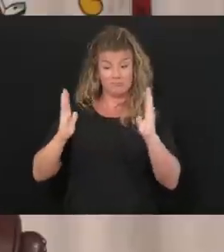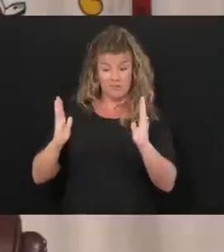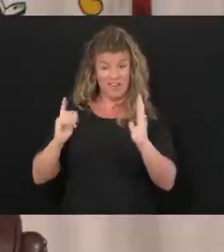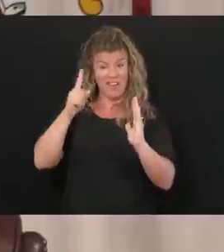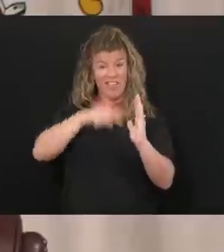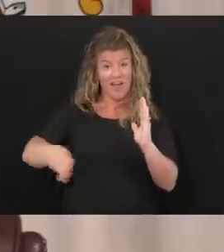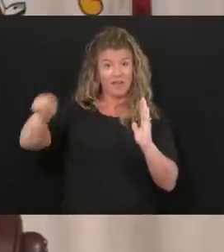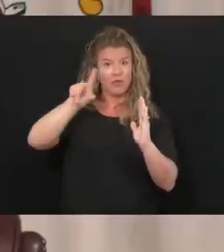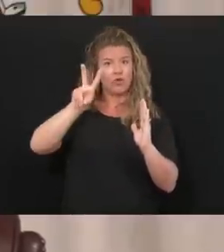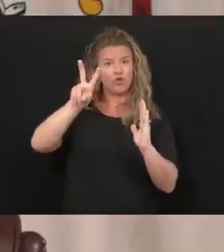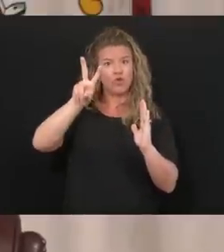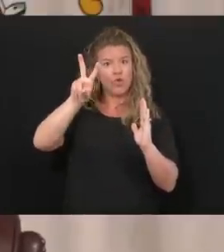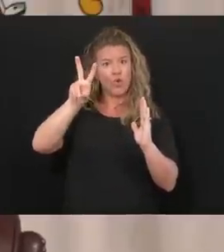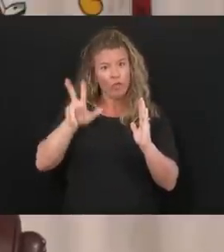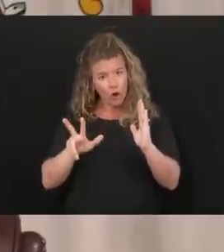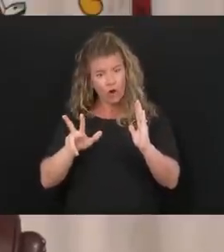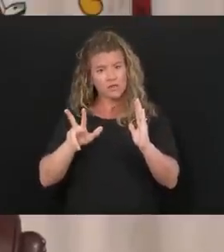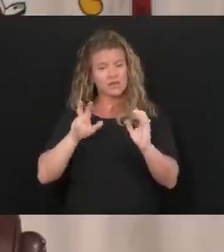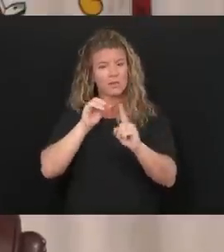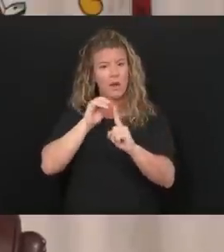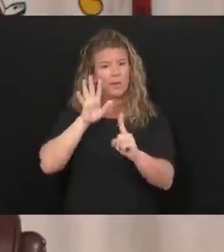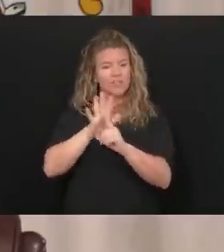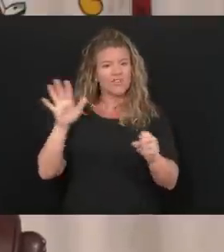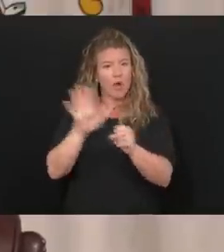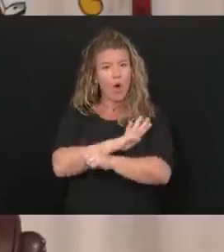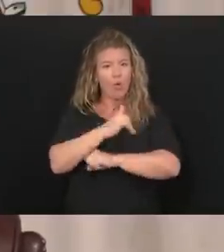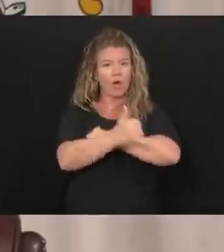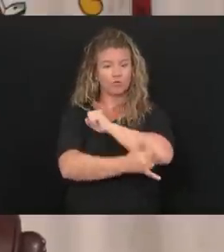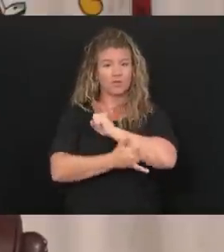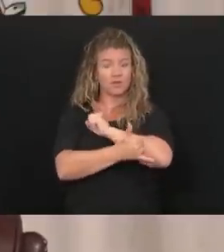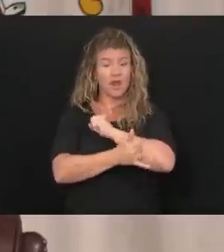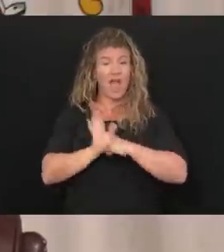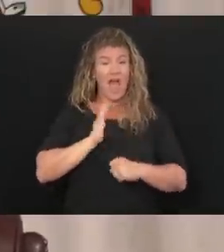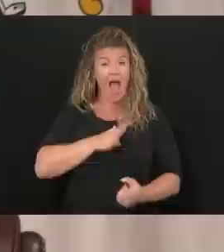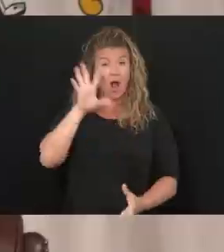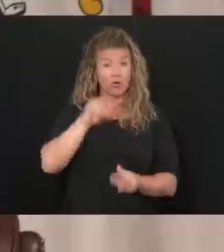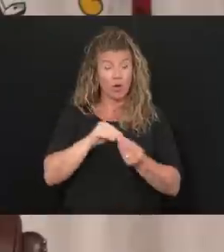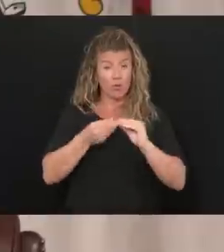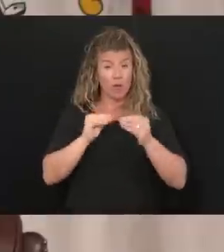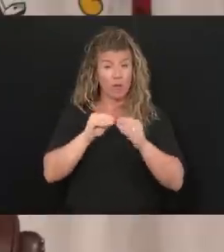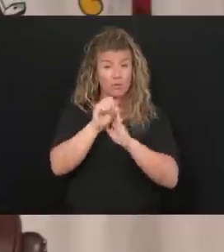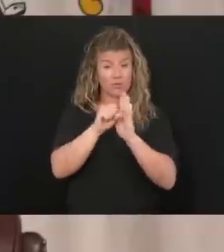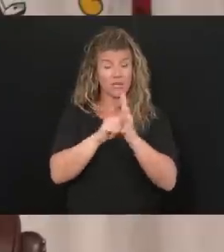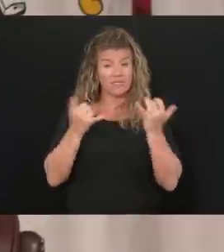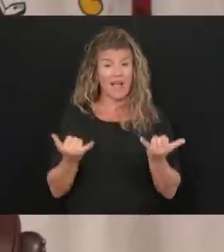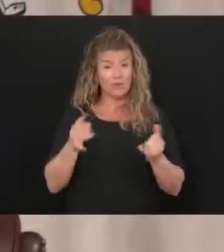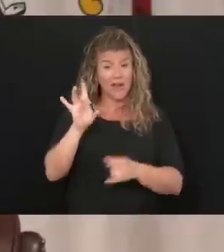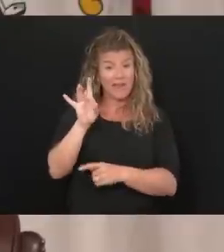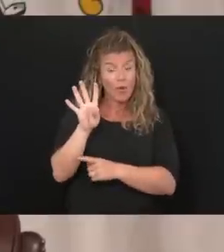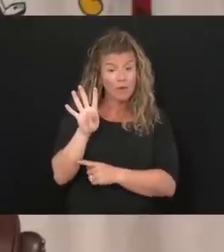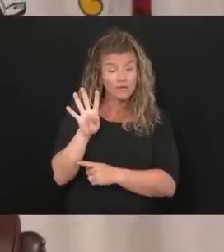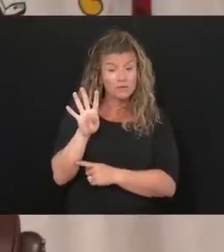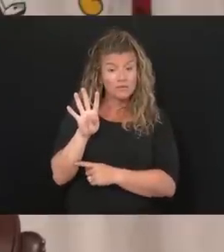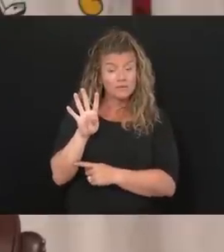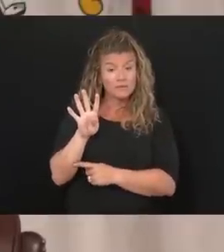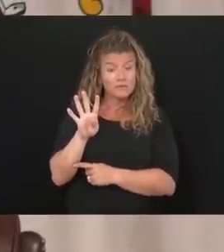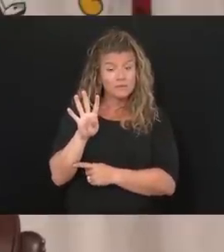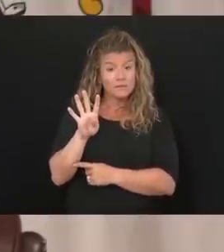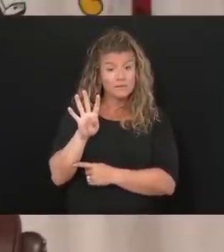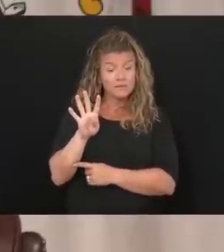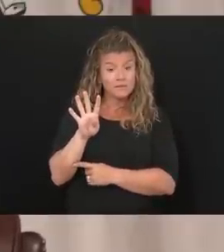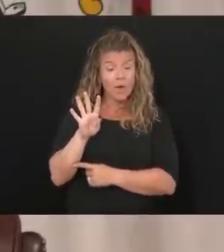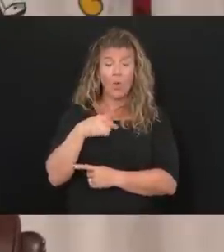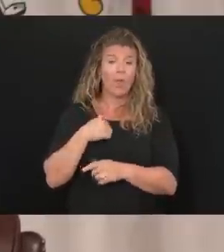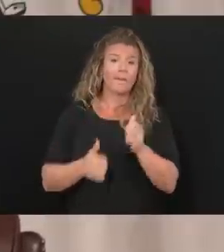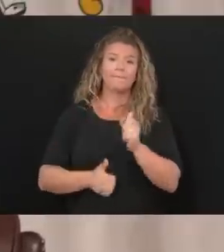population of this country. We have a total number of deaths in our state right now of 84. We're the